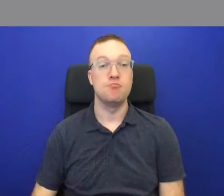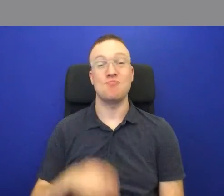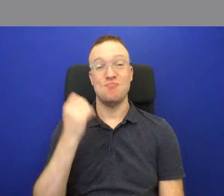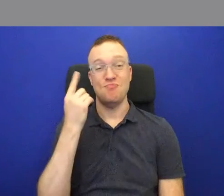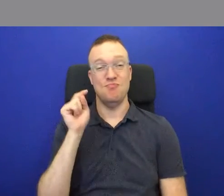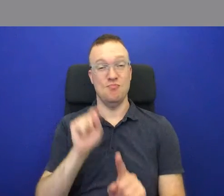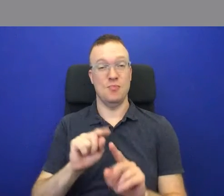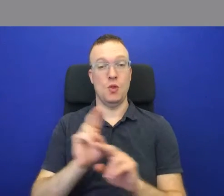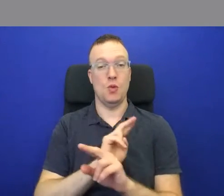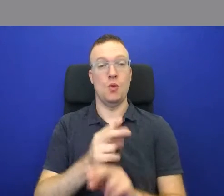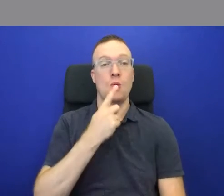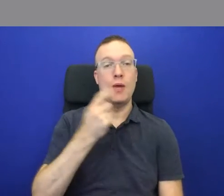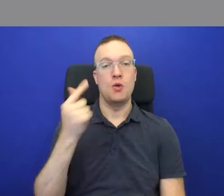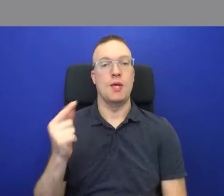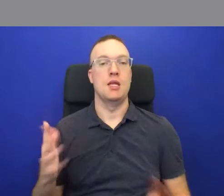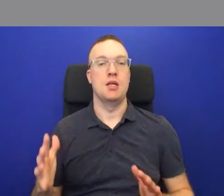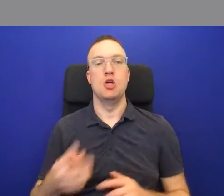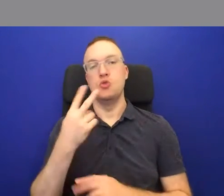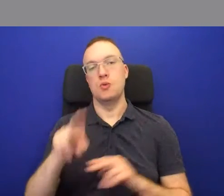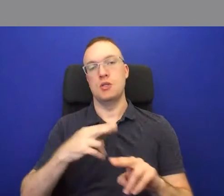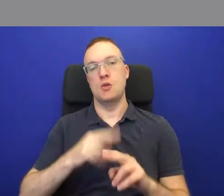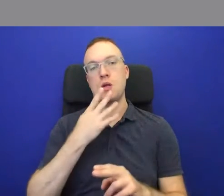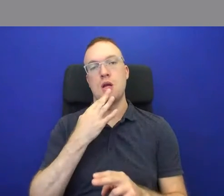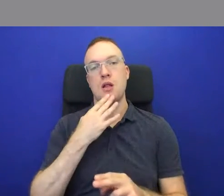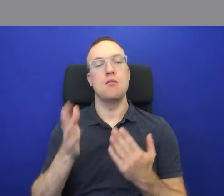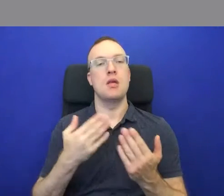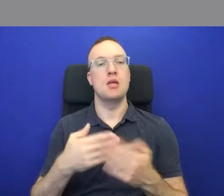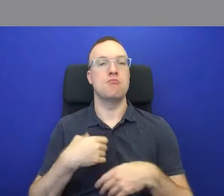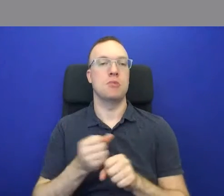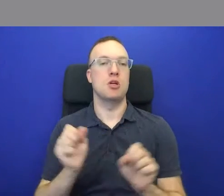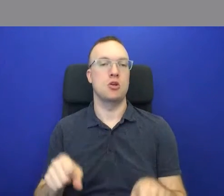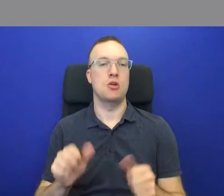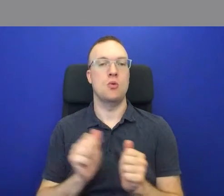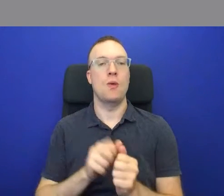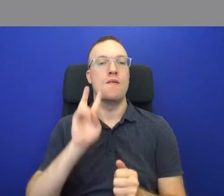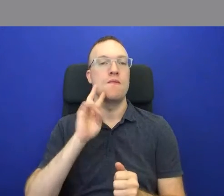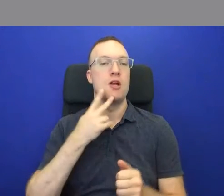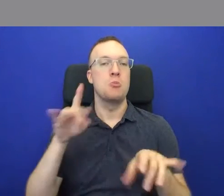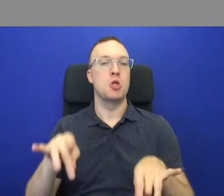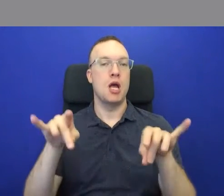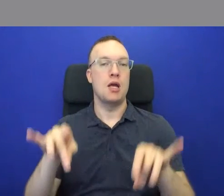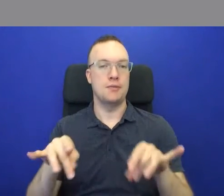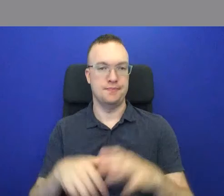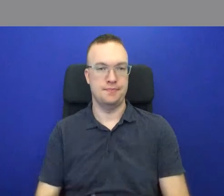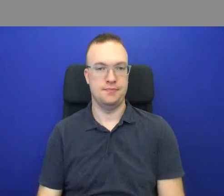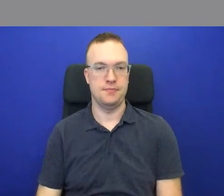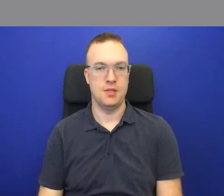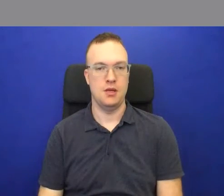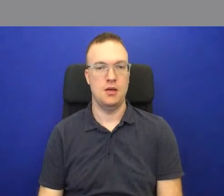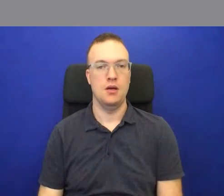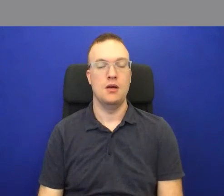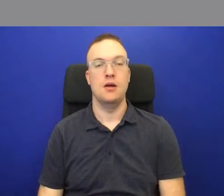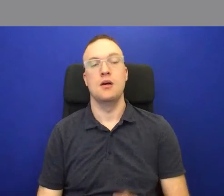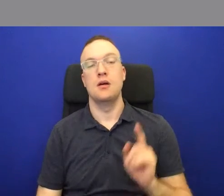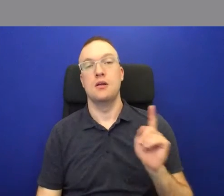it uses red and green, two natural colours that can be easily produced with vegetable dyes. This map